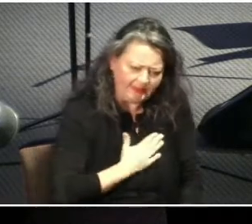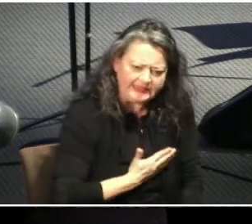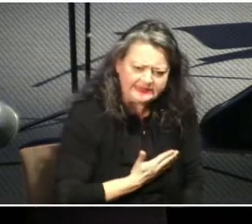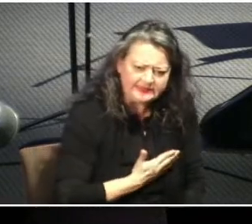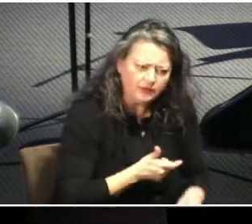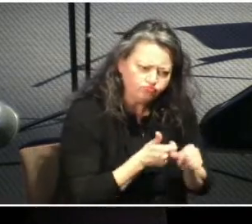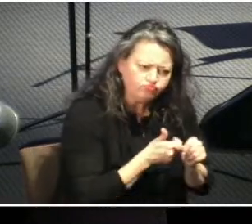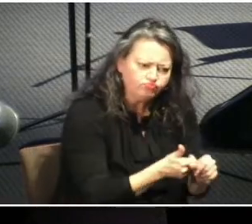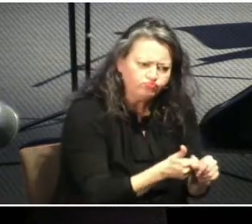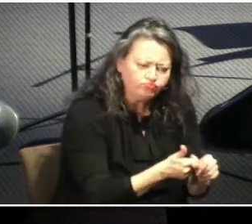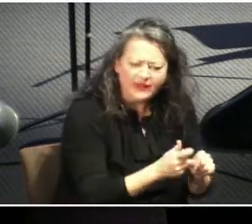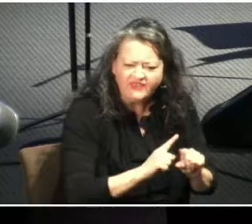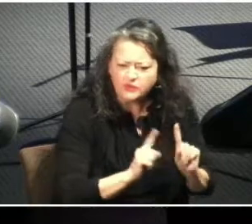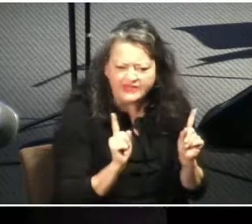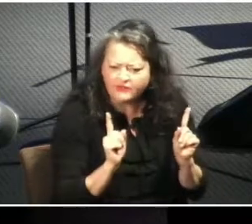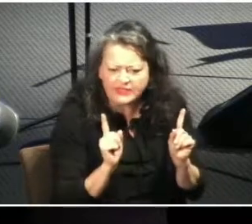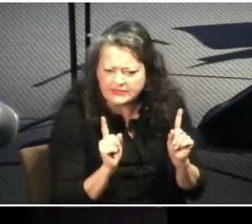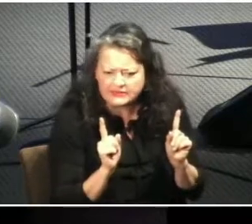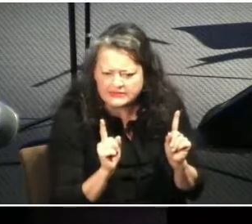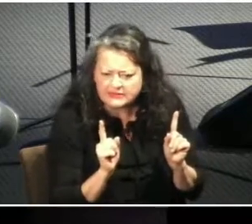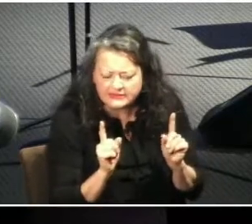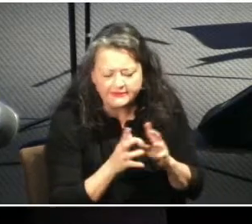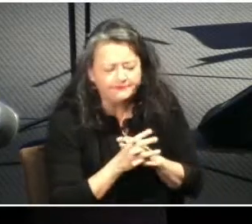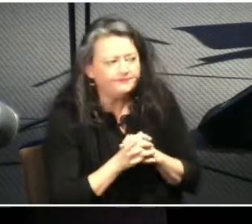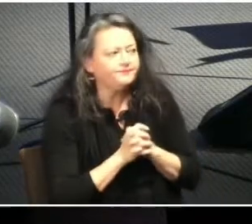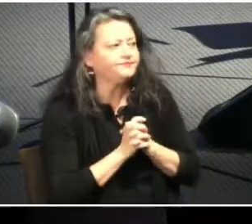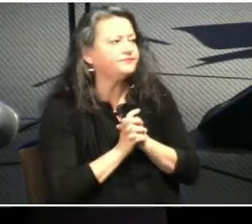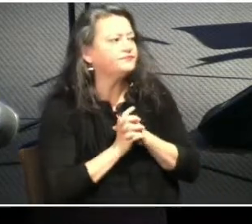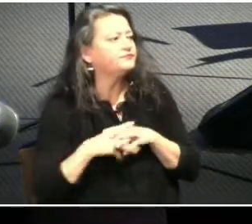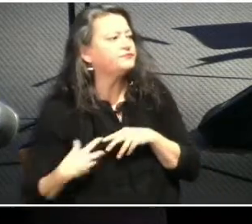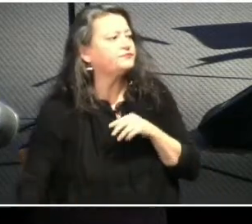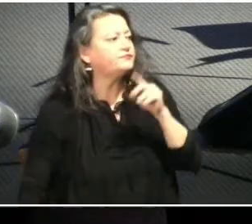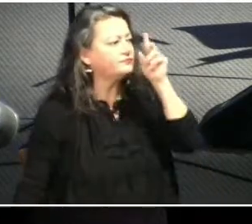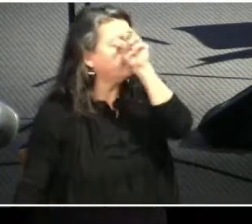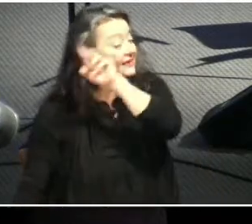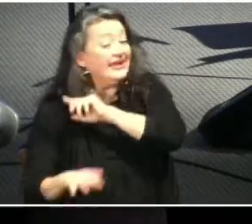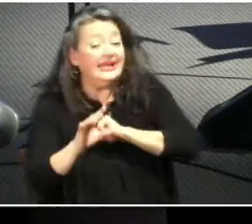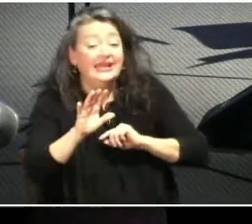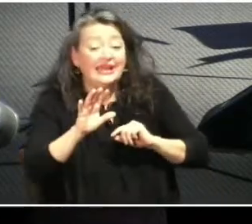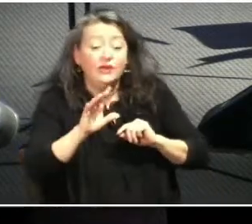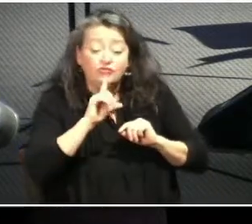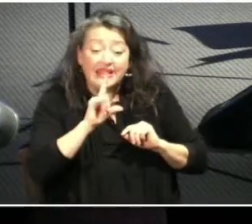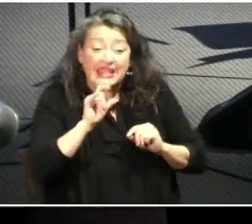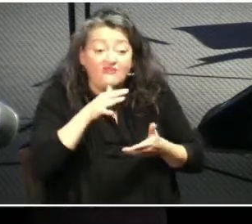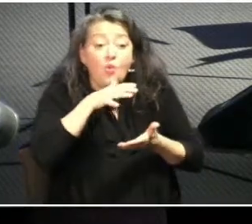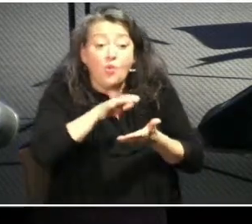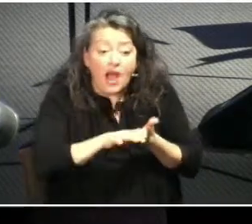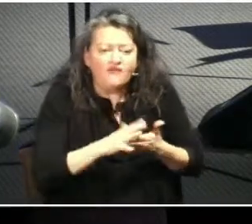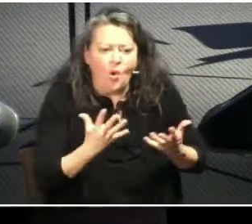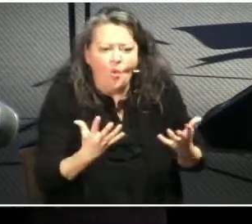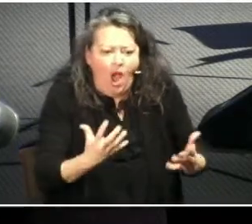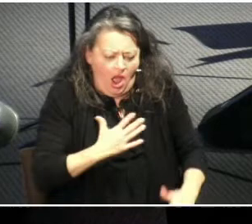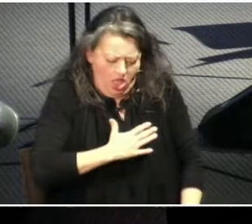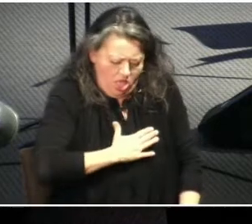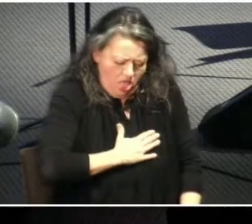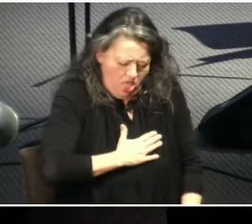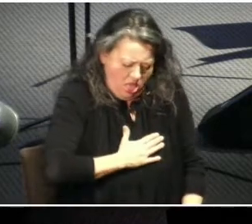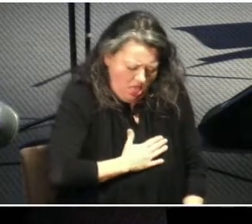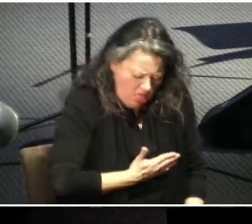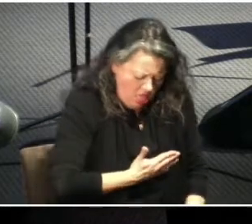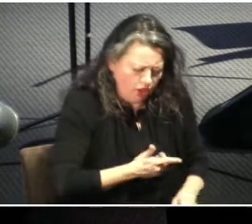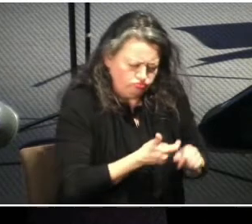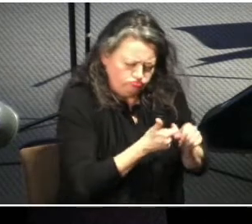leads to strife. How different things might turn out if a wife voluntarily submits to her husband.